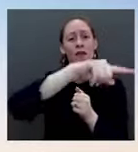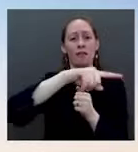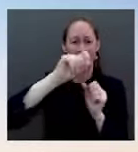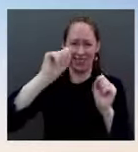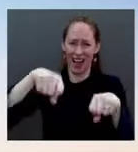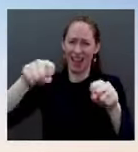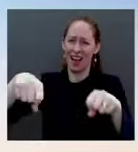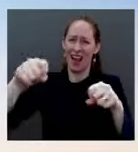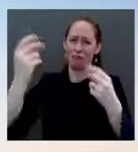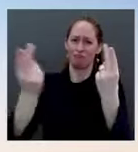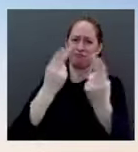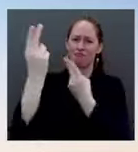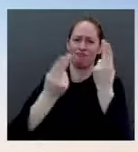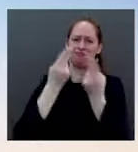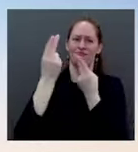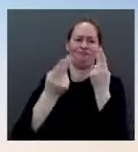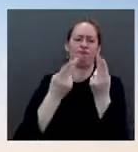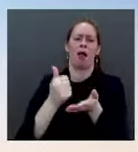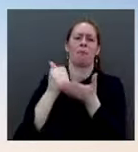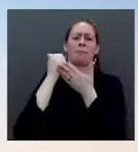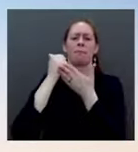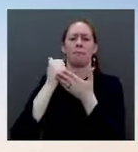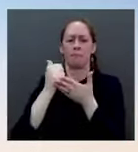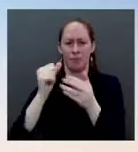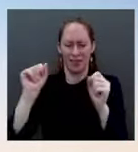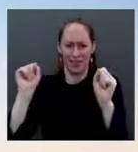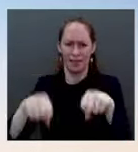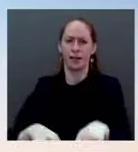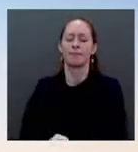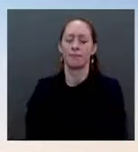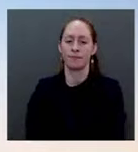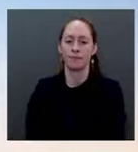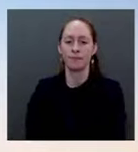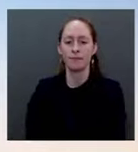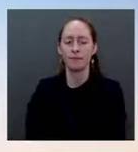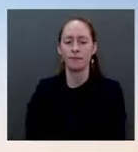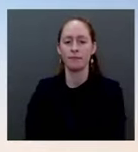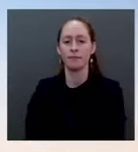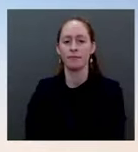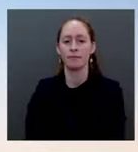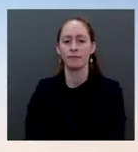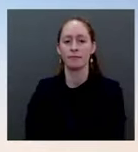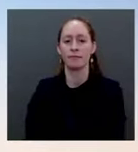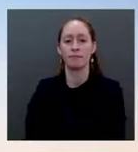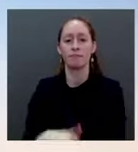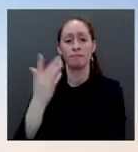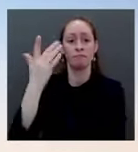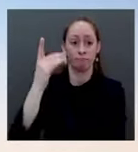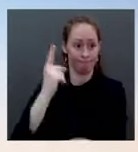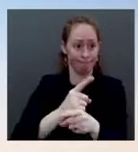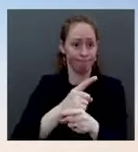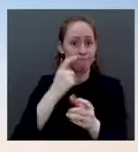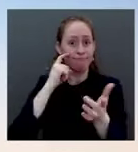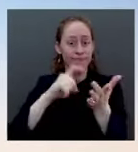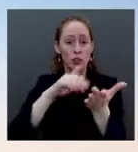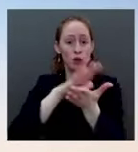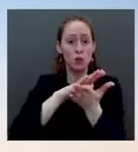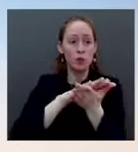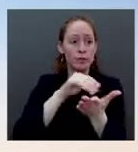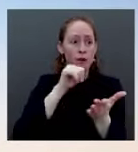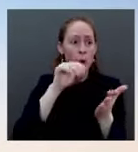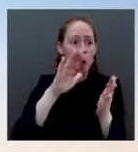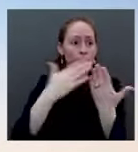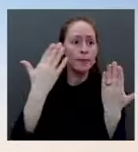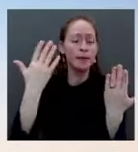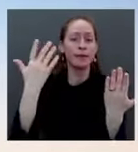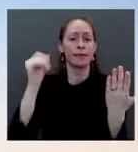open, as you've touched on, impacts the mental health of children. We've seen that. We know that learning gaps is something that we are seriously at